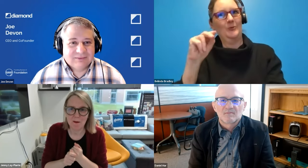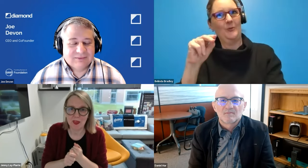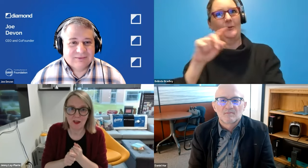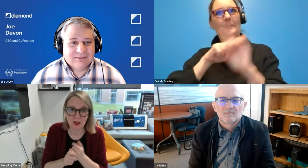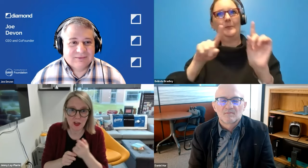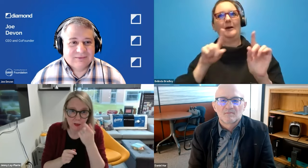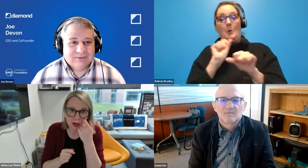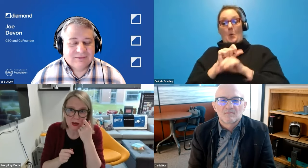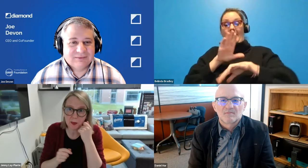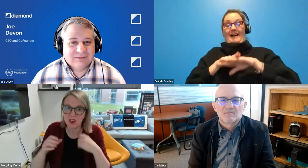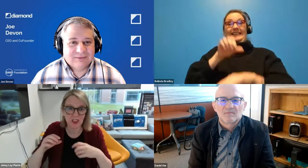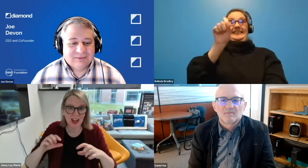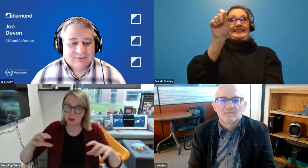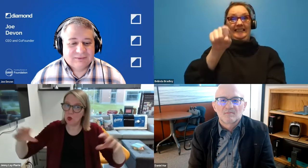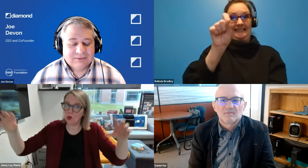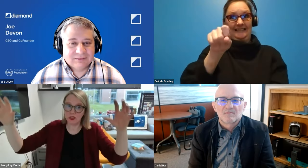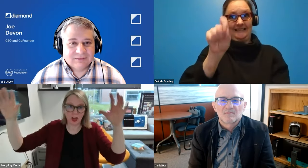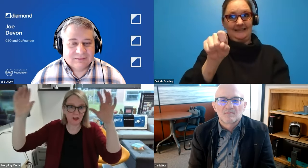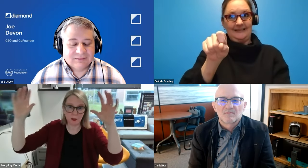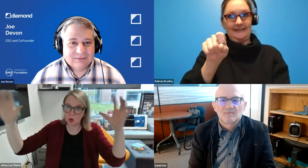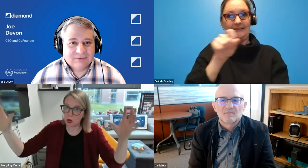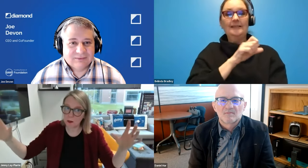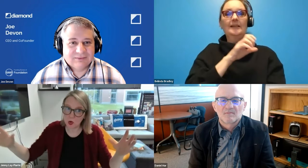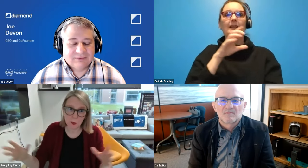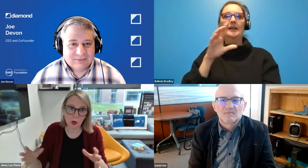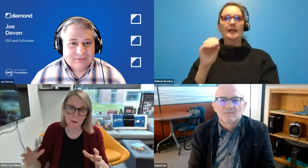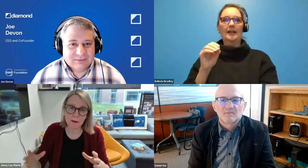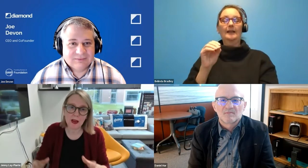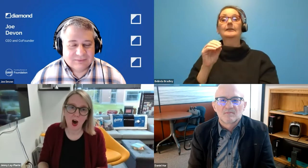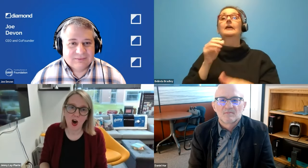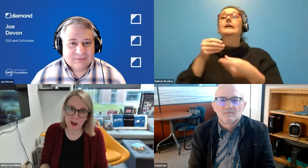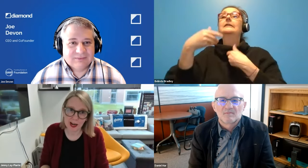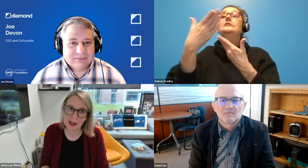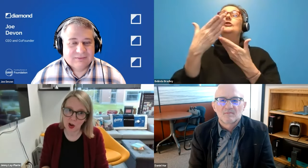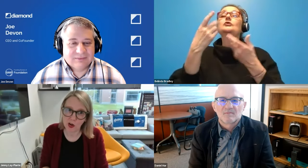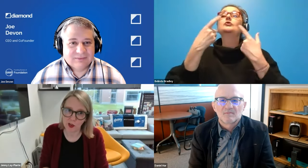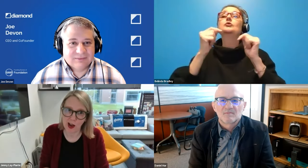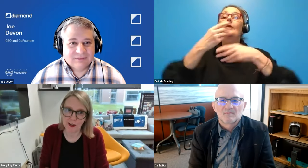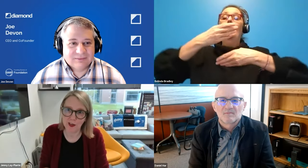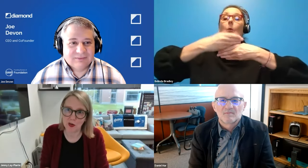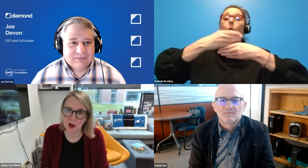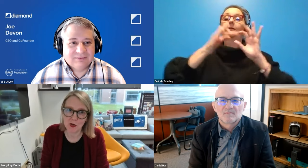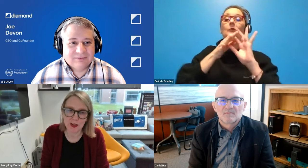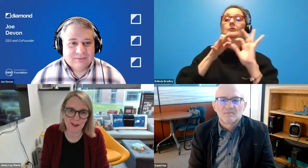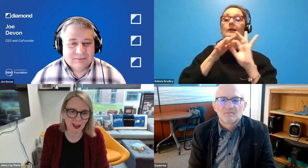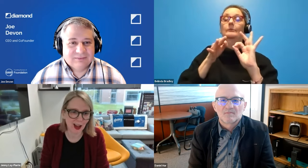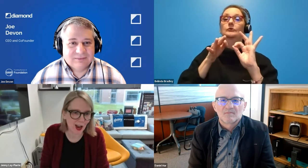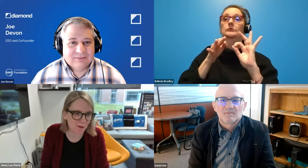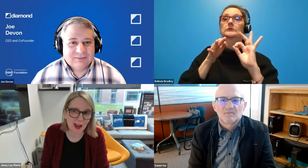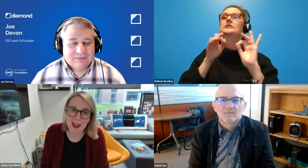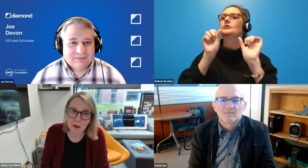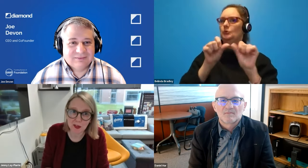And that's just been because that is all sizable, movable online and offline. So know that